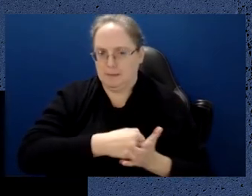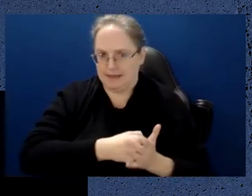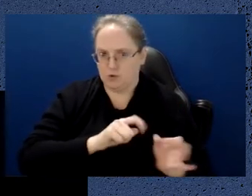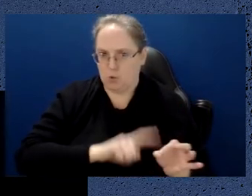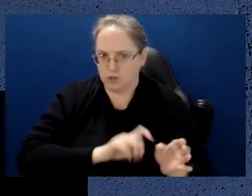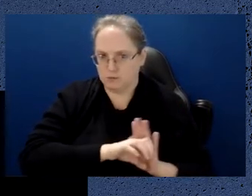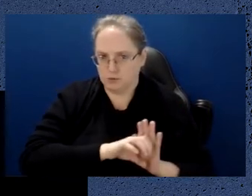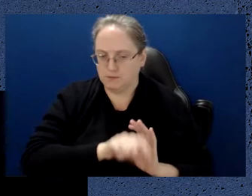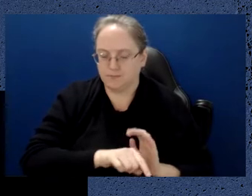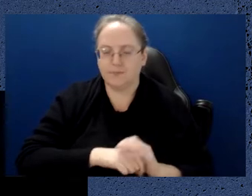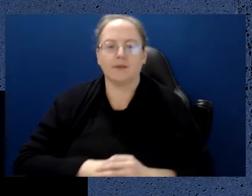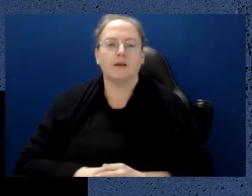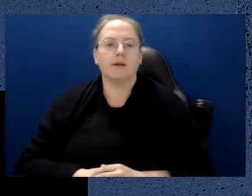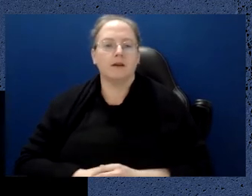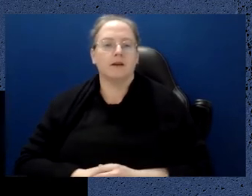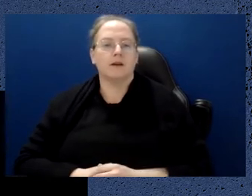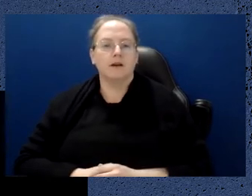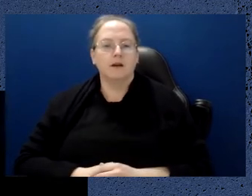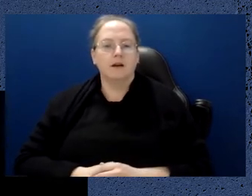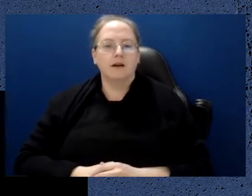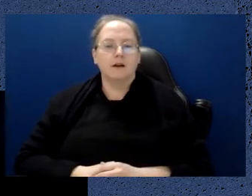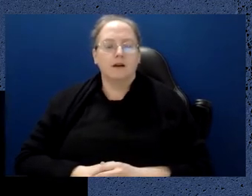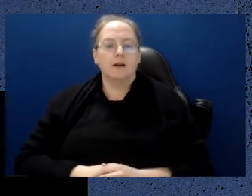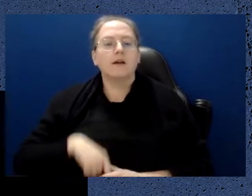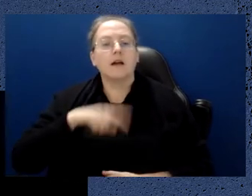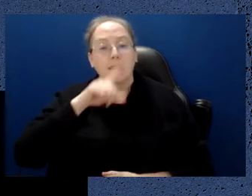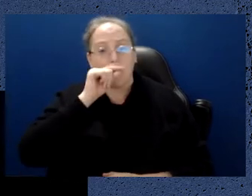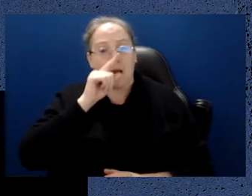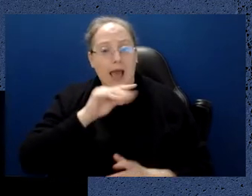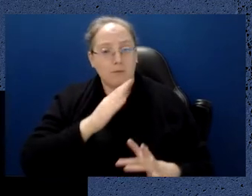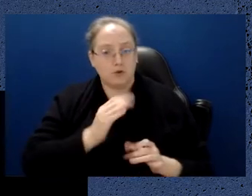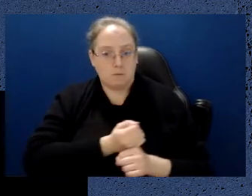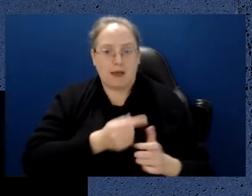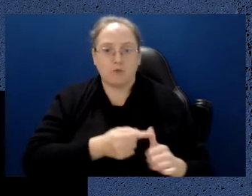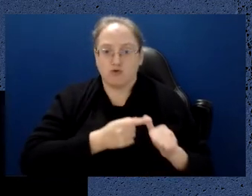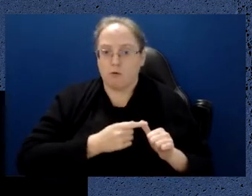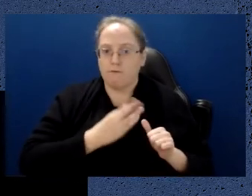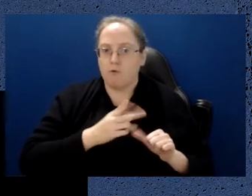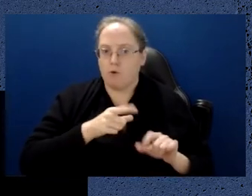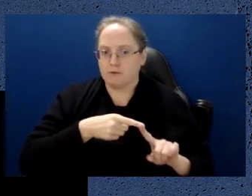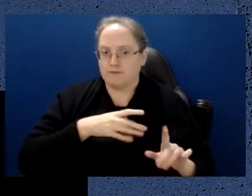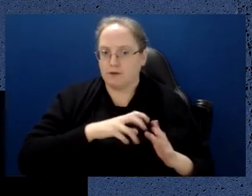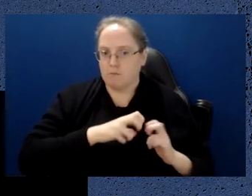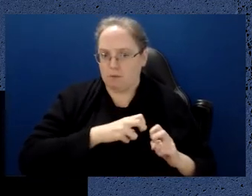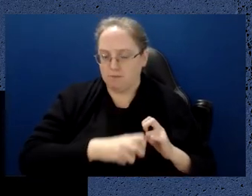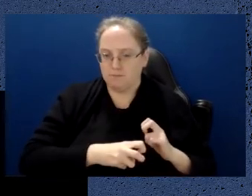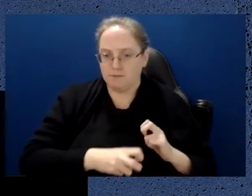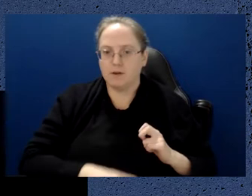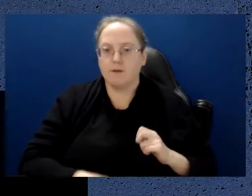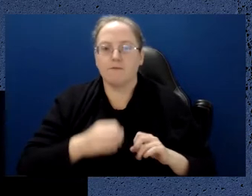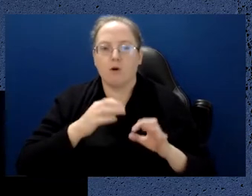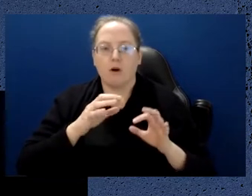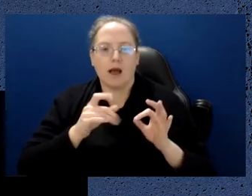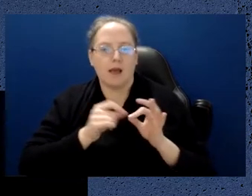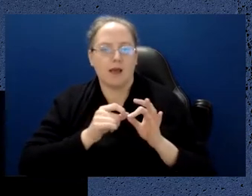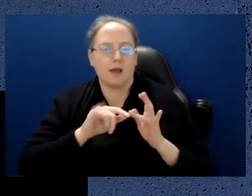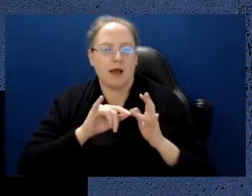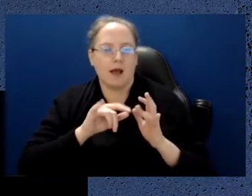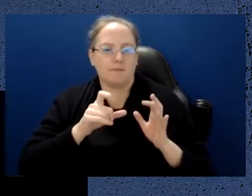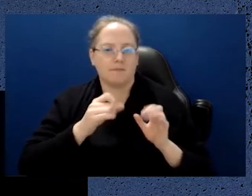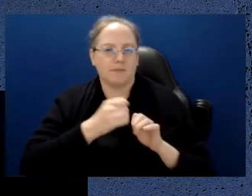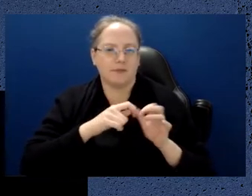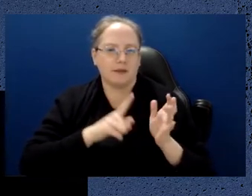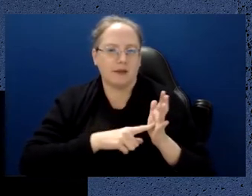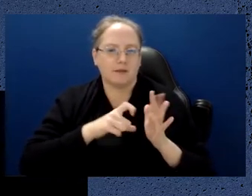produce results for a particular problem. was called the Gaussian boson sampling problem. Still a fairly